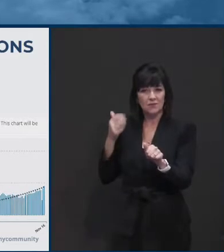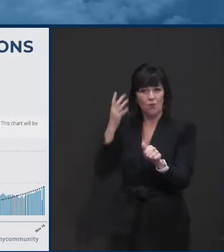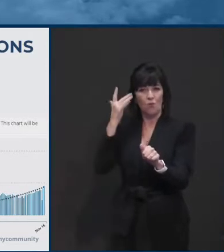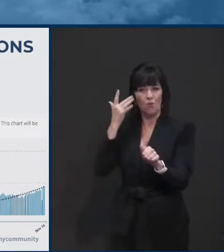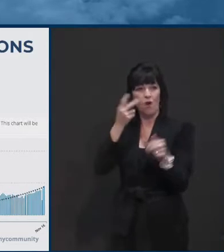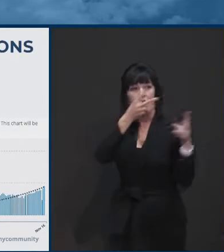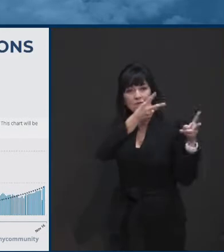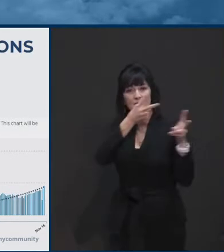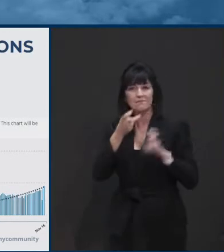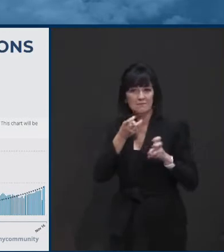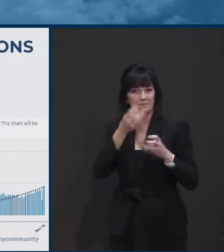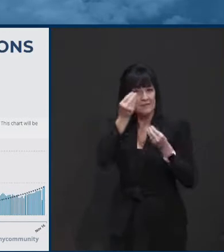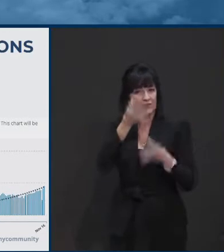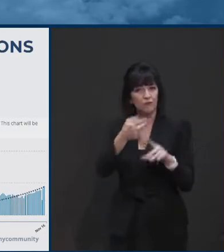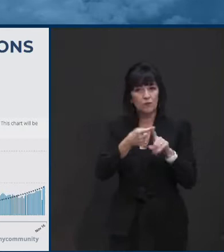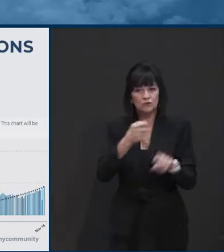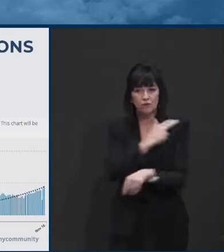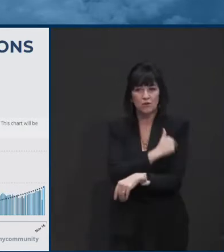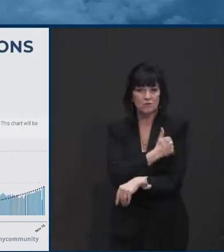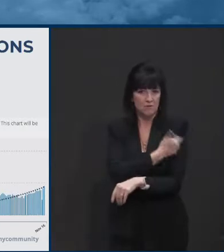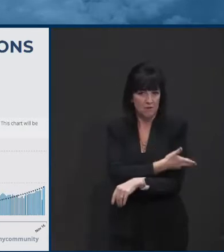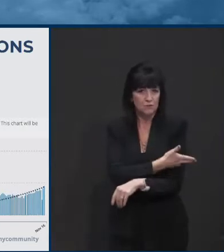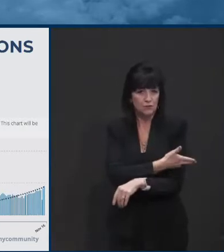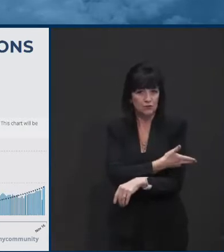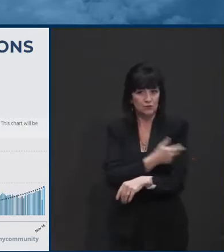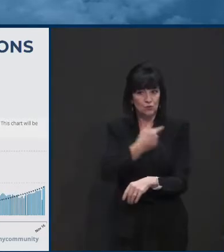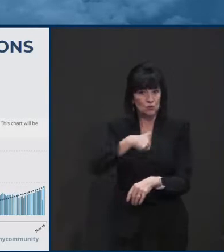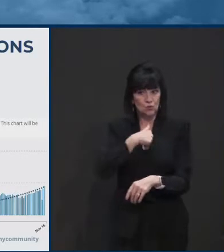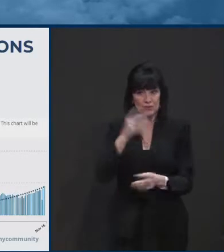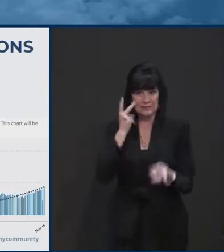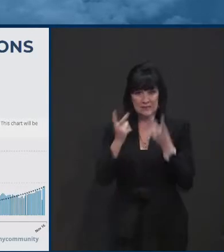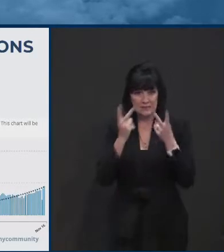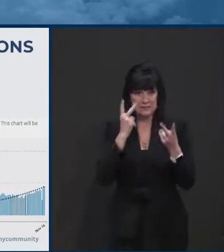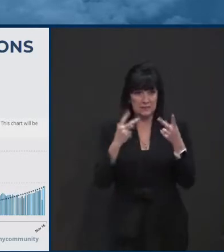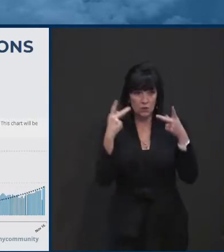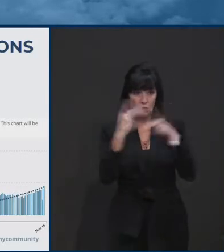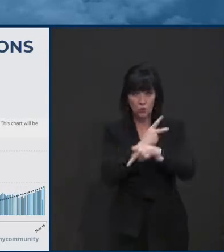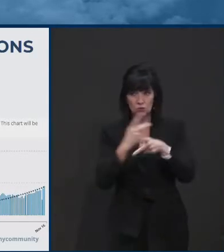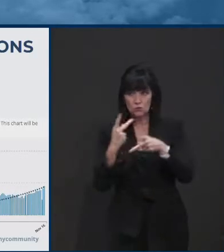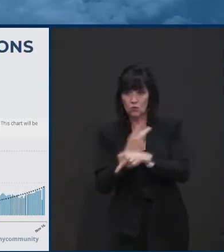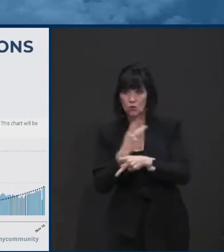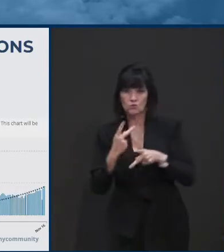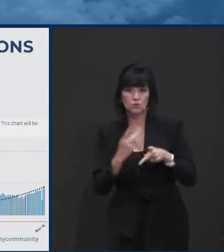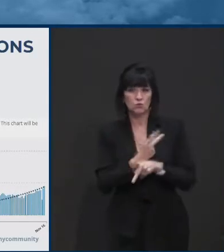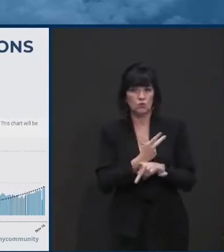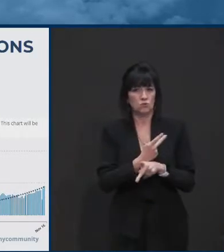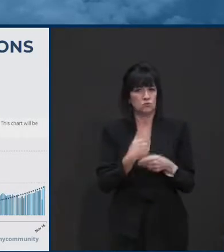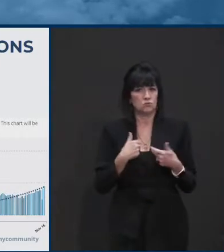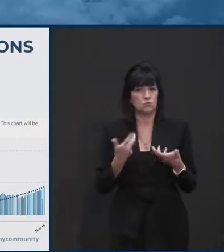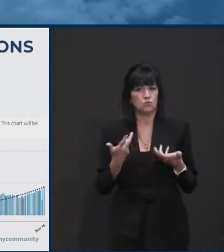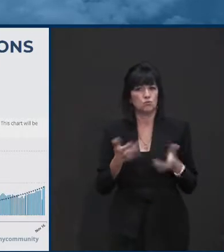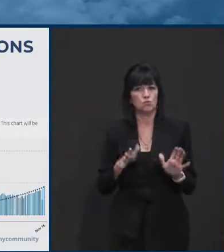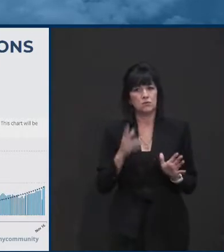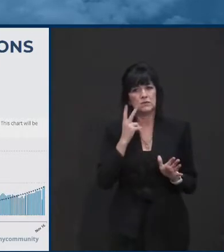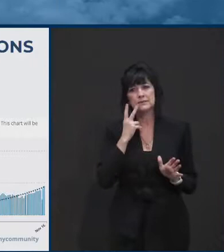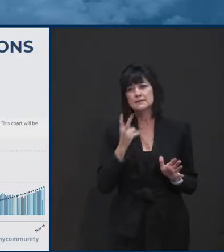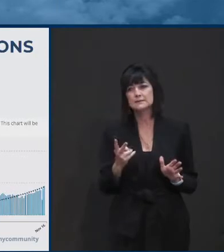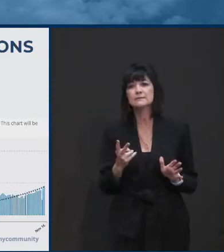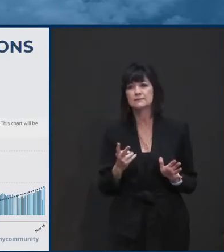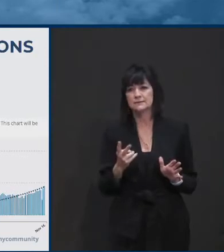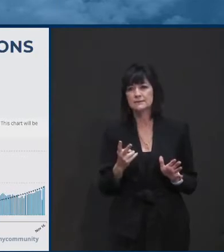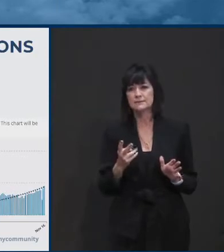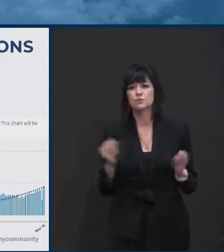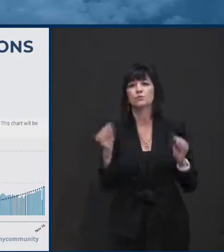direction that they are, that could be the trend that we're on, and we don't want to be on that trend.